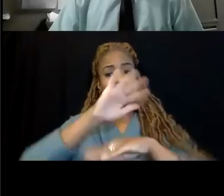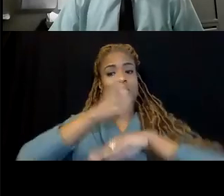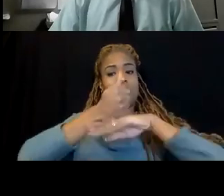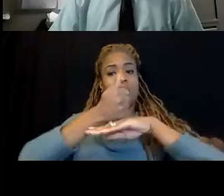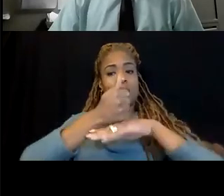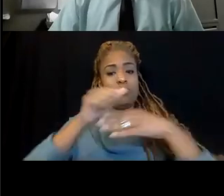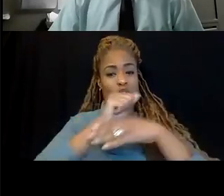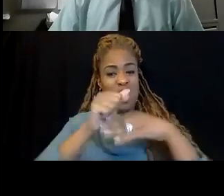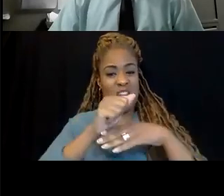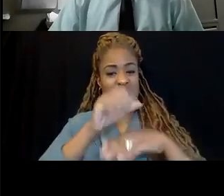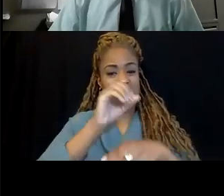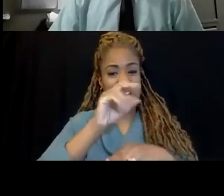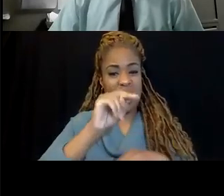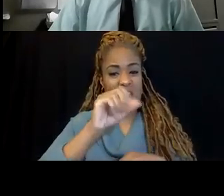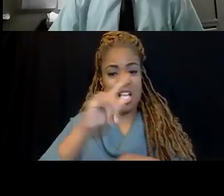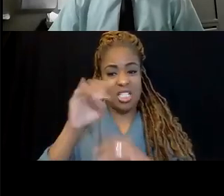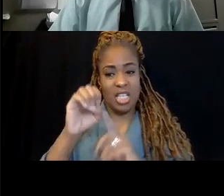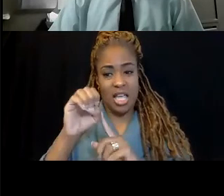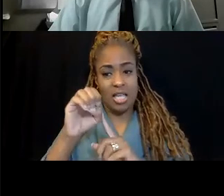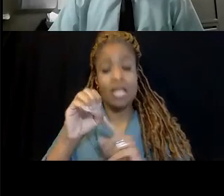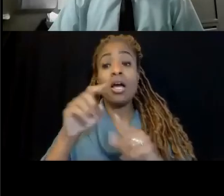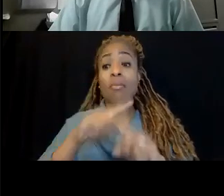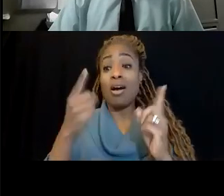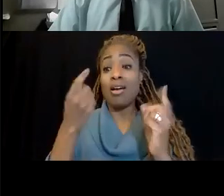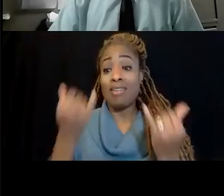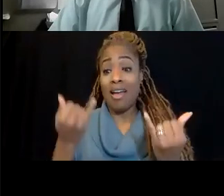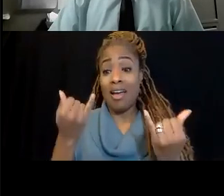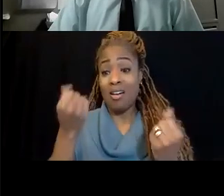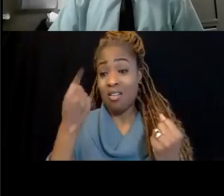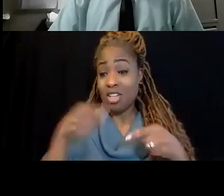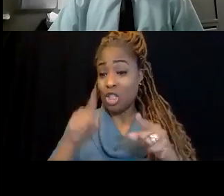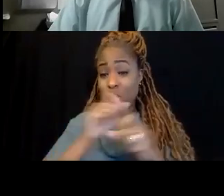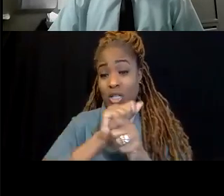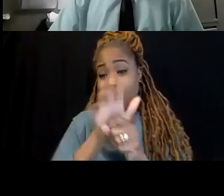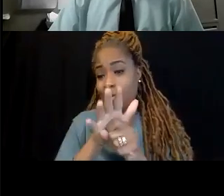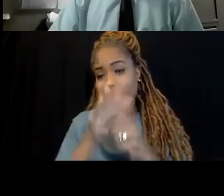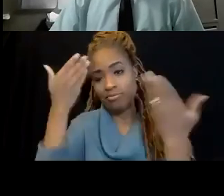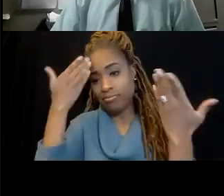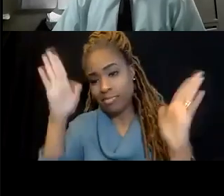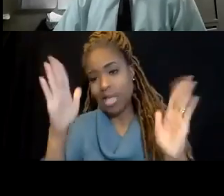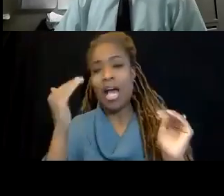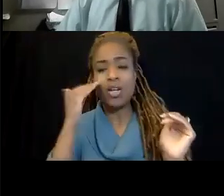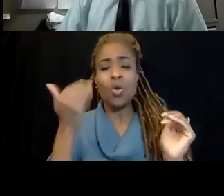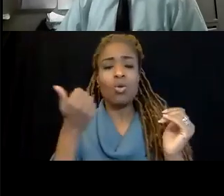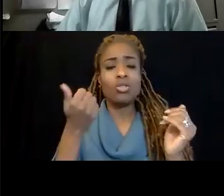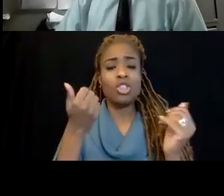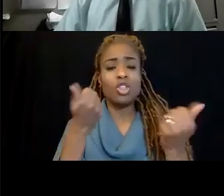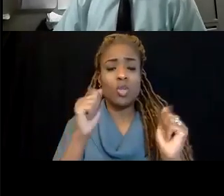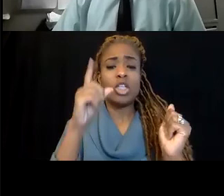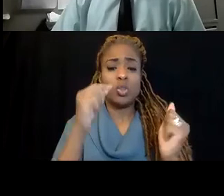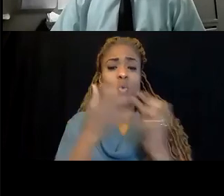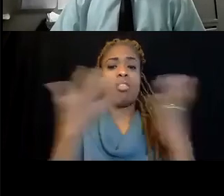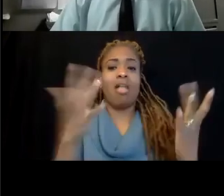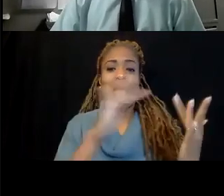on-site. Okay. During COVID, I don't know. I know they're trying to do a lot of it virtually.